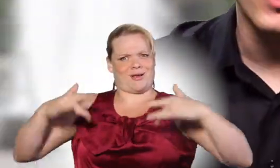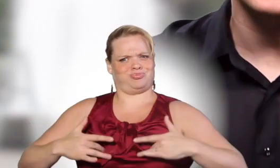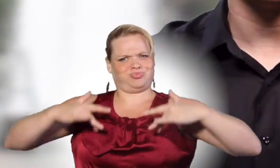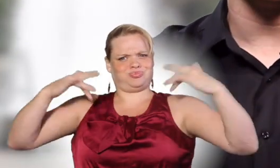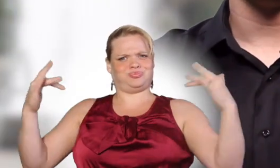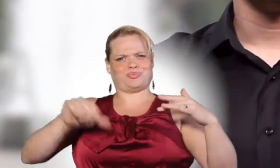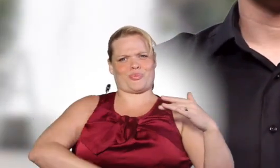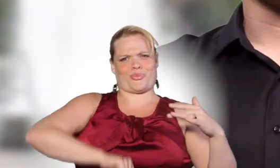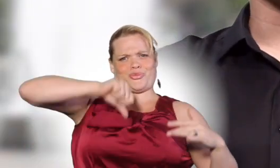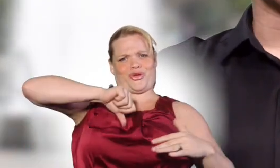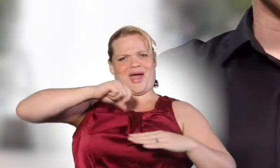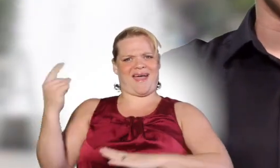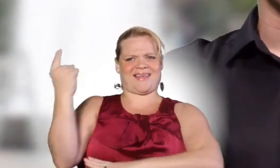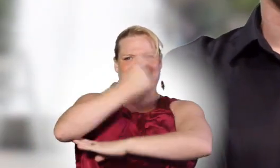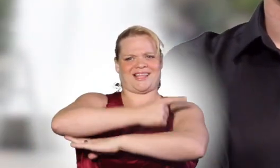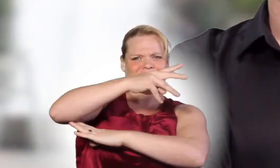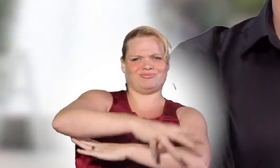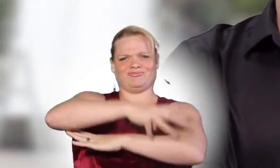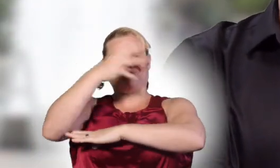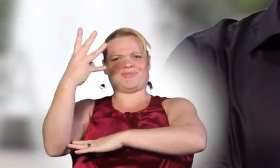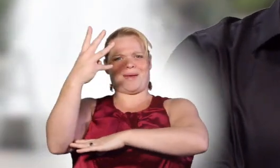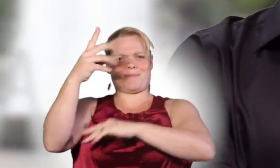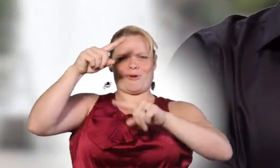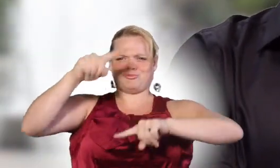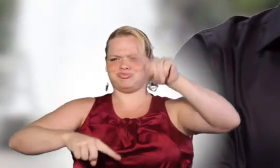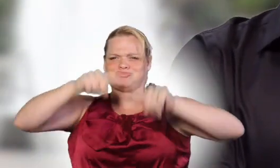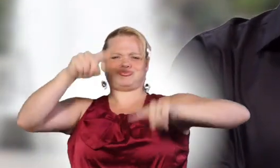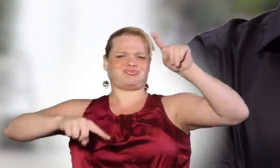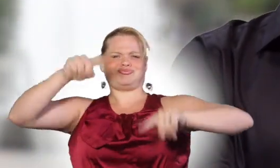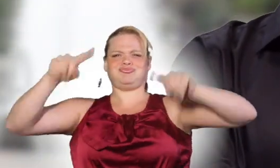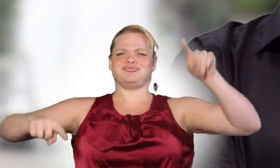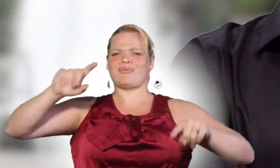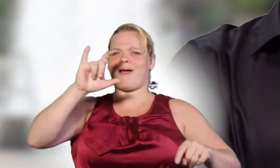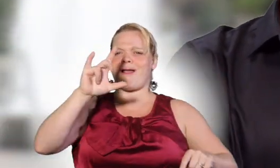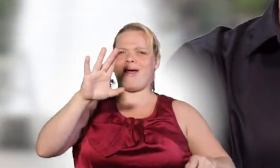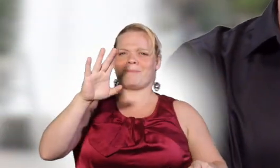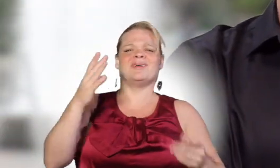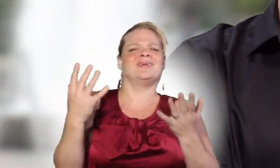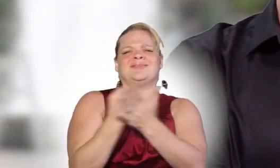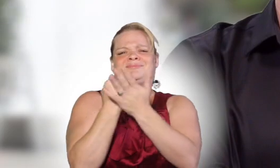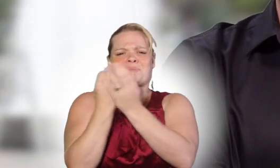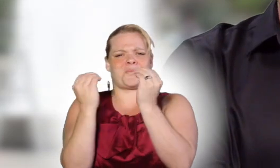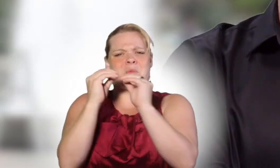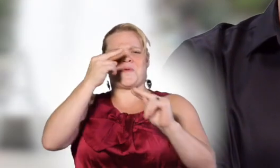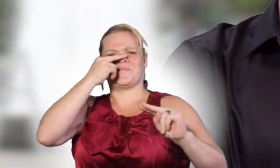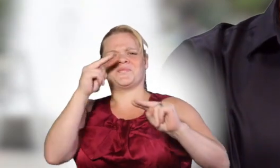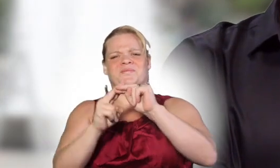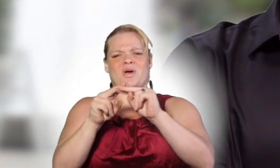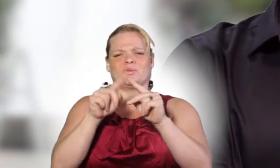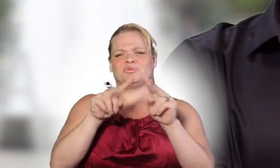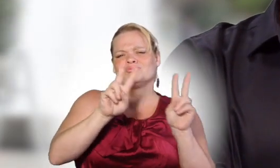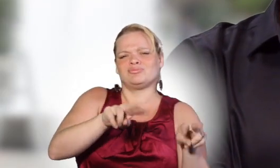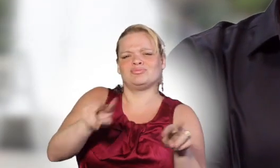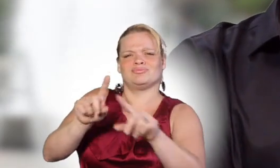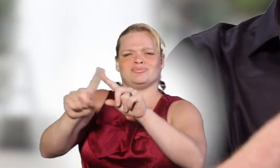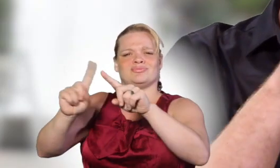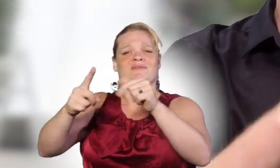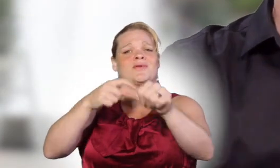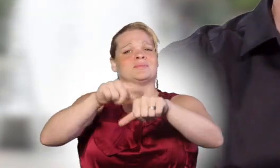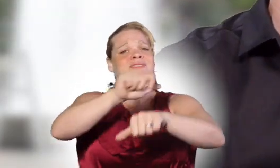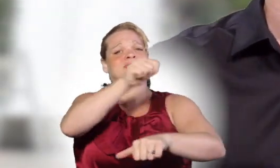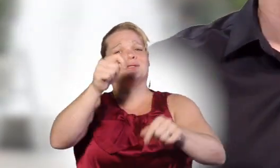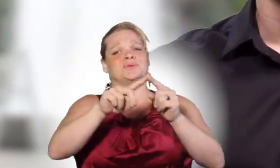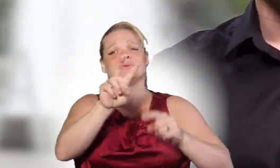Calvin. On Wednesday, it's going to be Pride Day at FCC, and the Diversity Club has a lot of fun planned in the free speech area, from 10 a.m.